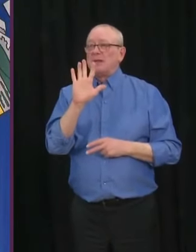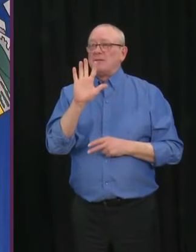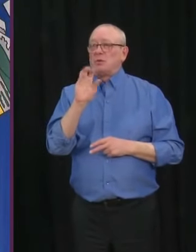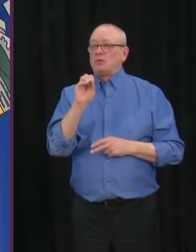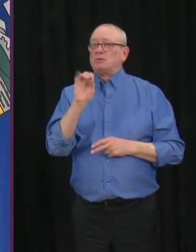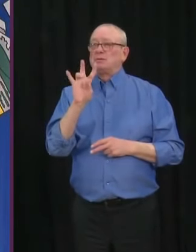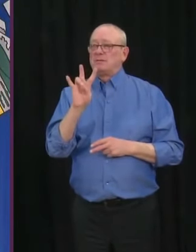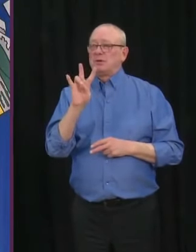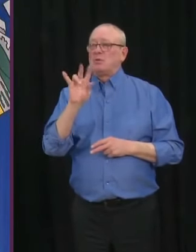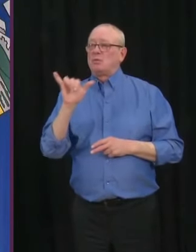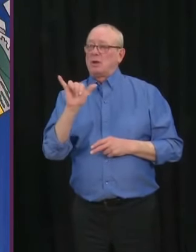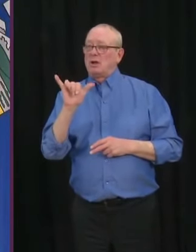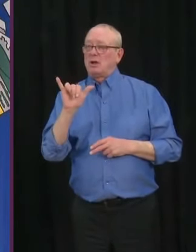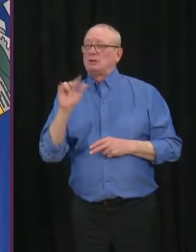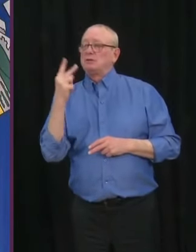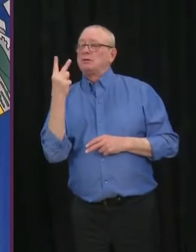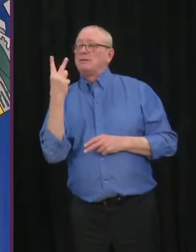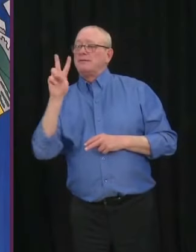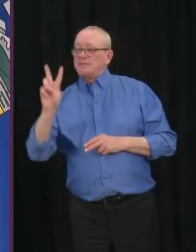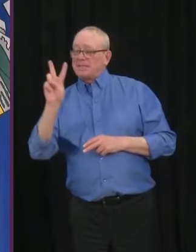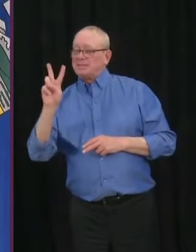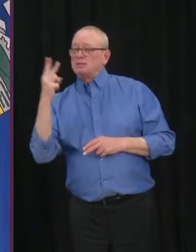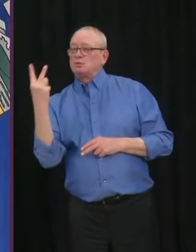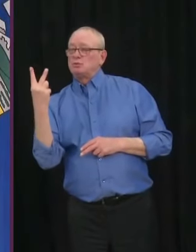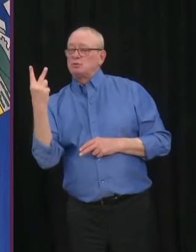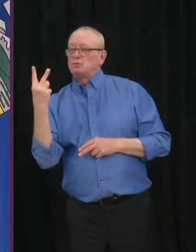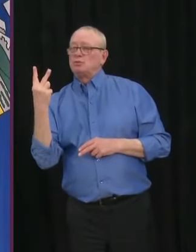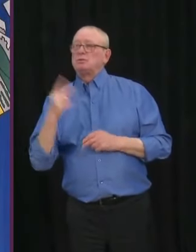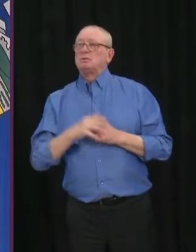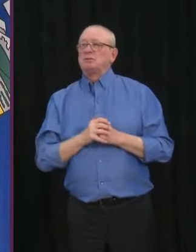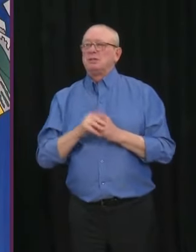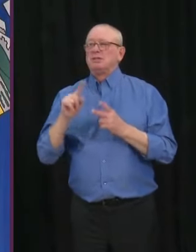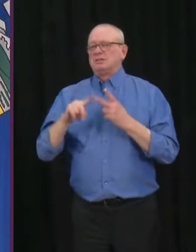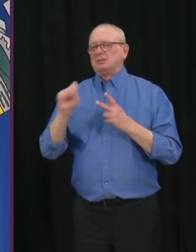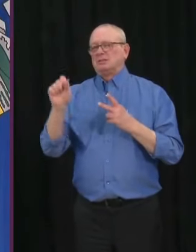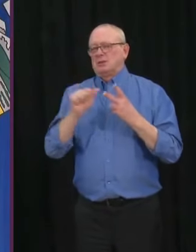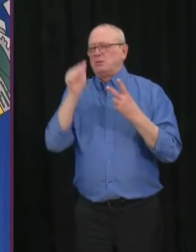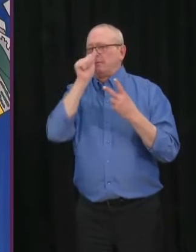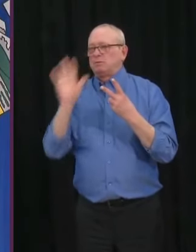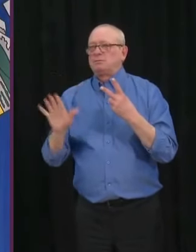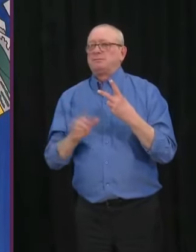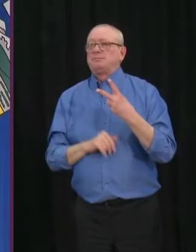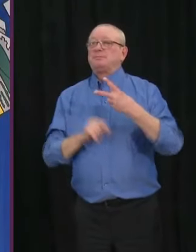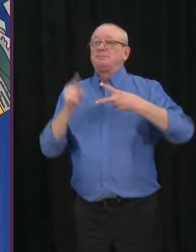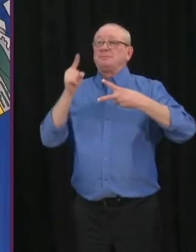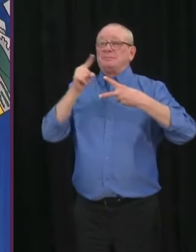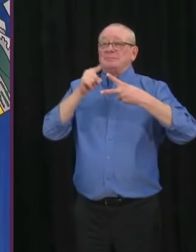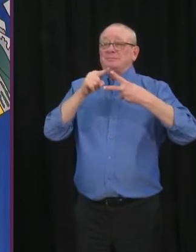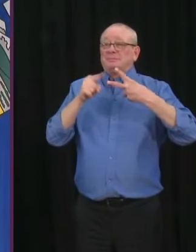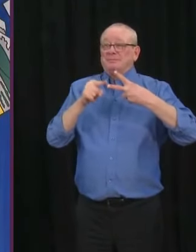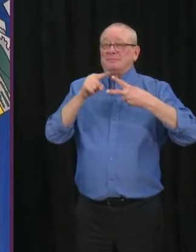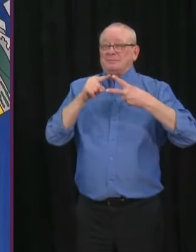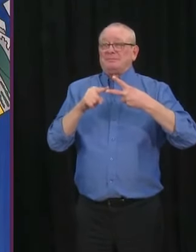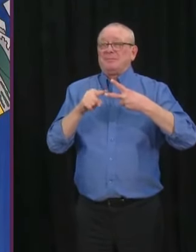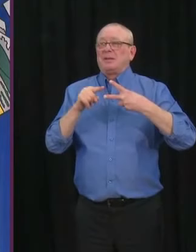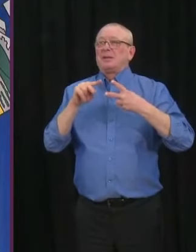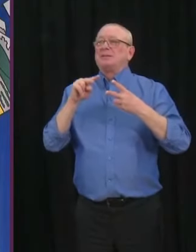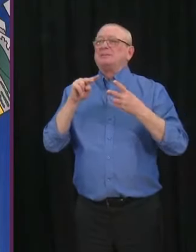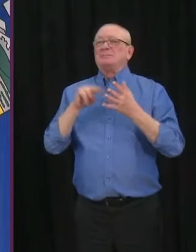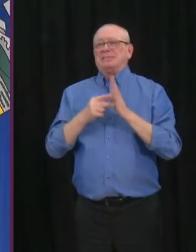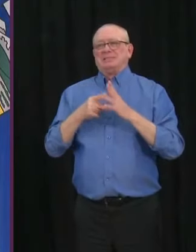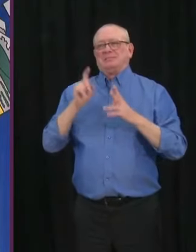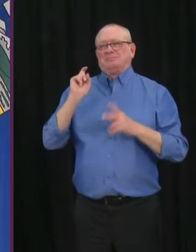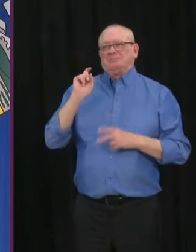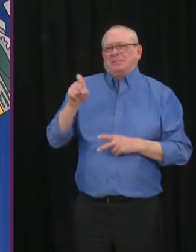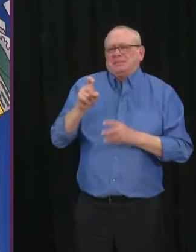variant that was first identified in South Africa. And these variants, well, they require us to continue to take a cautious